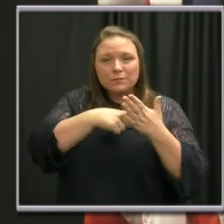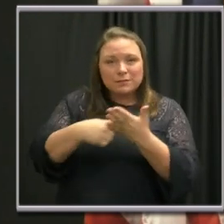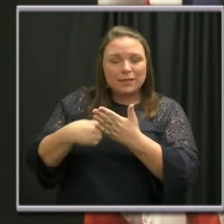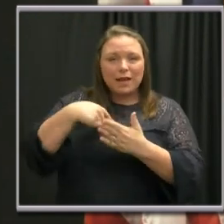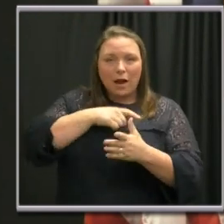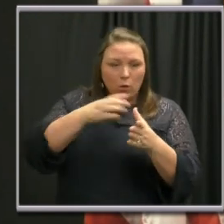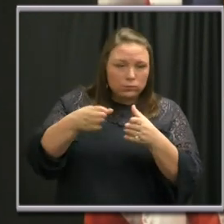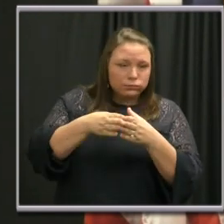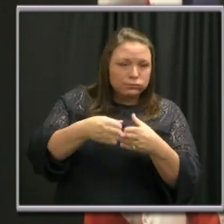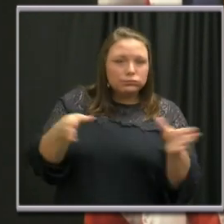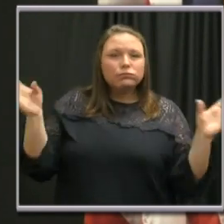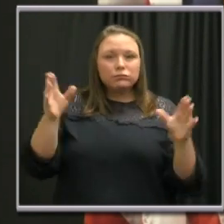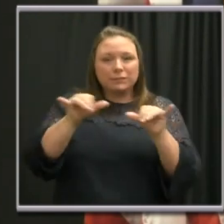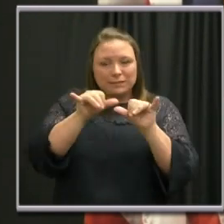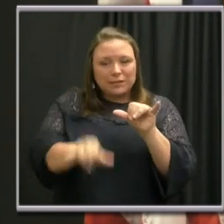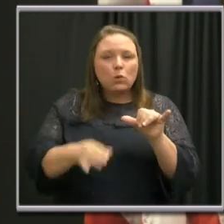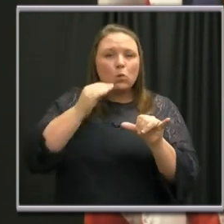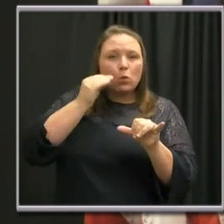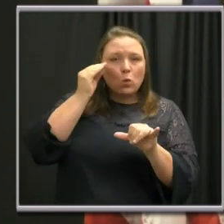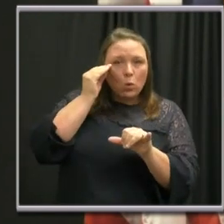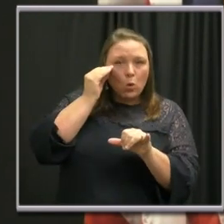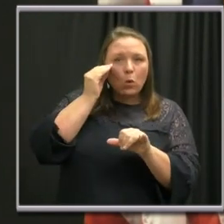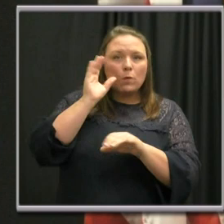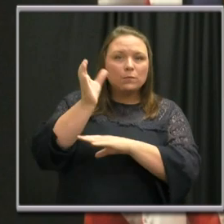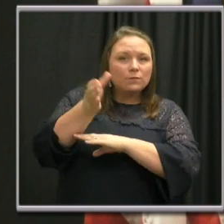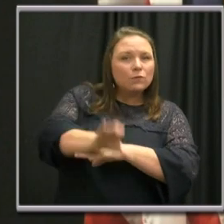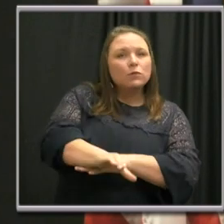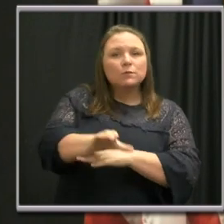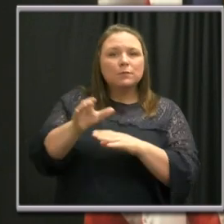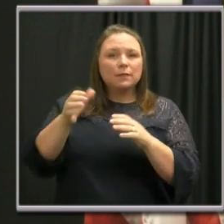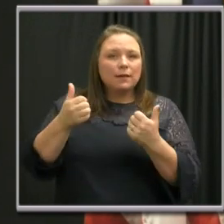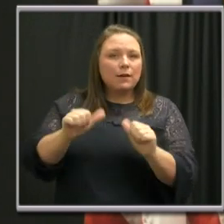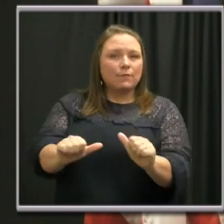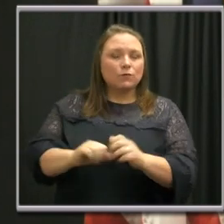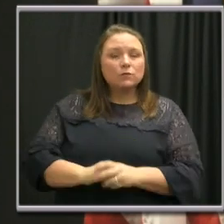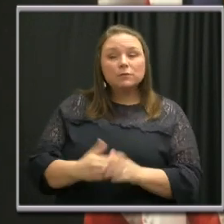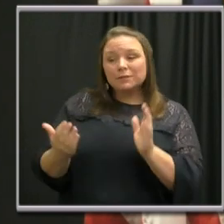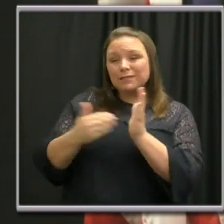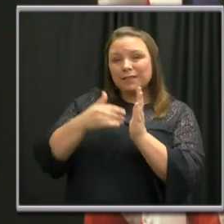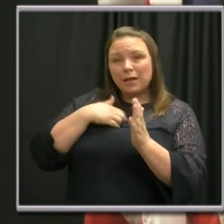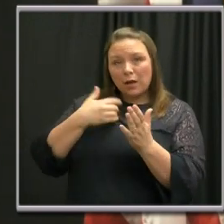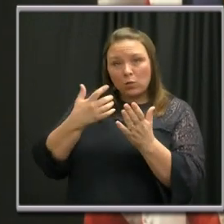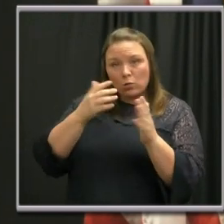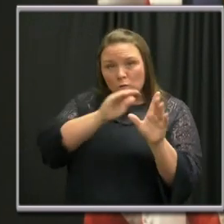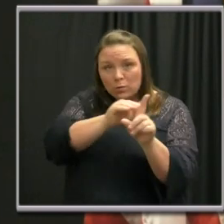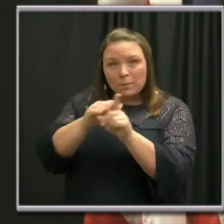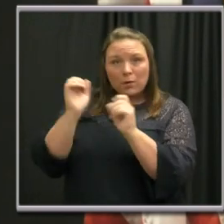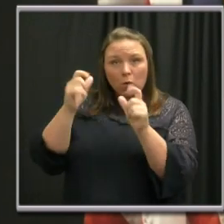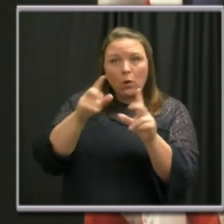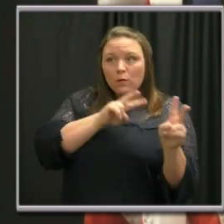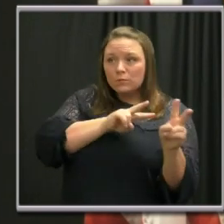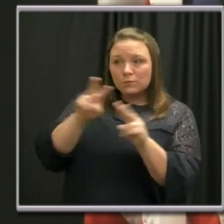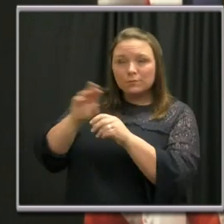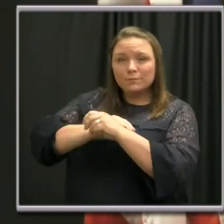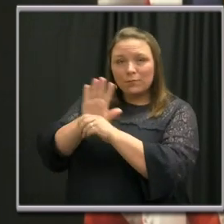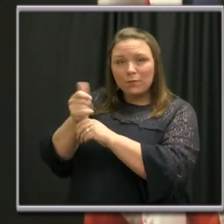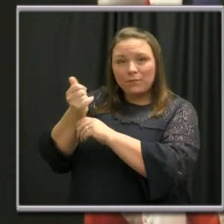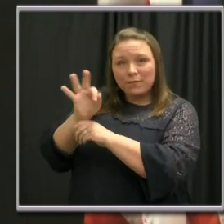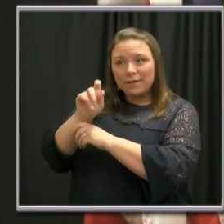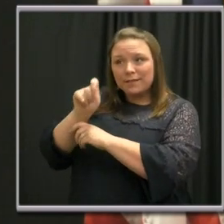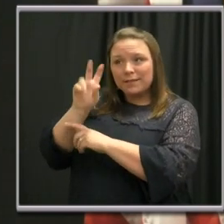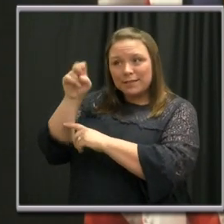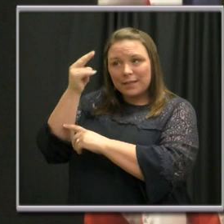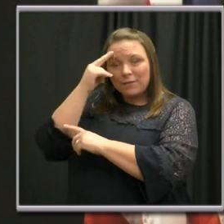-wide safer-at-home enforcement efforts. And once again, I want to remind everyone to visit covid19